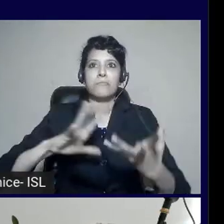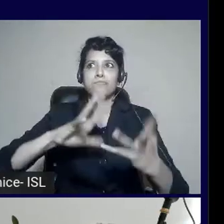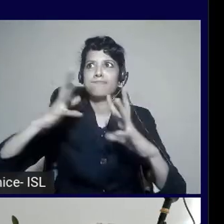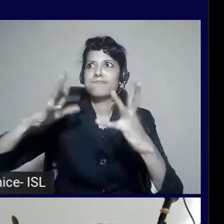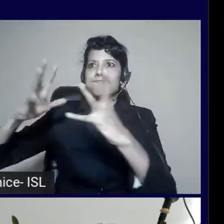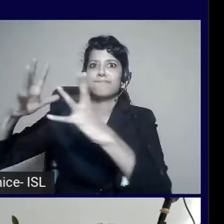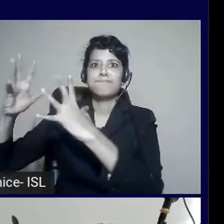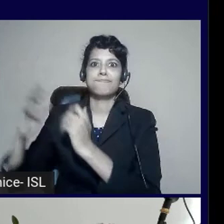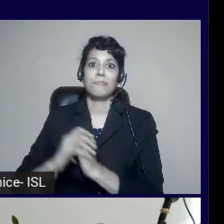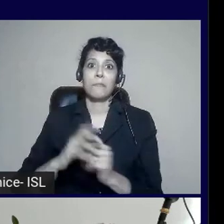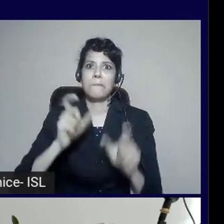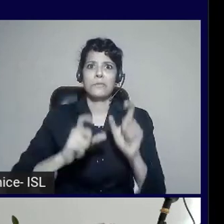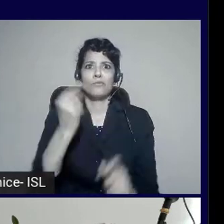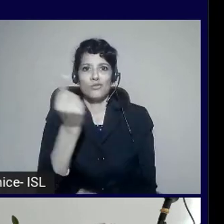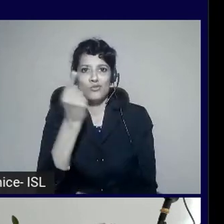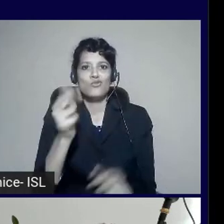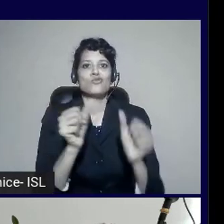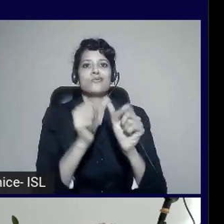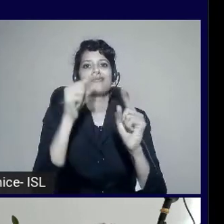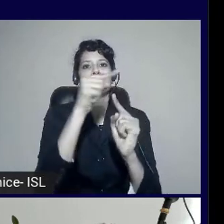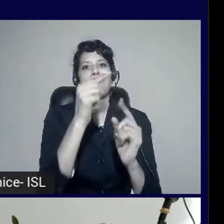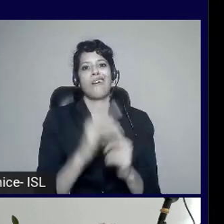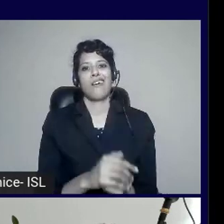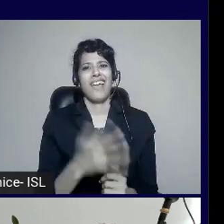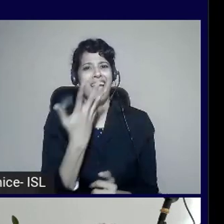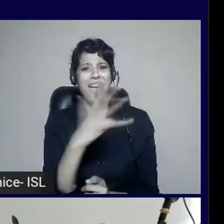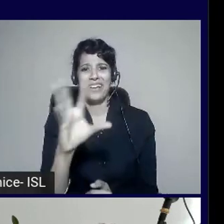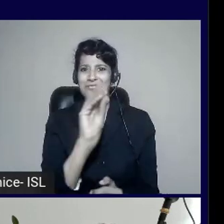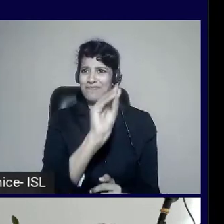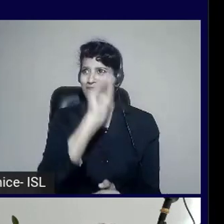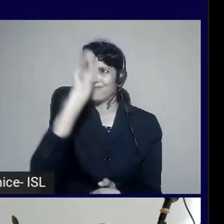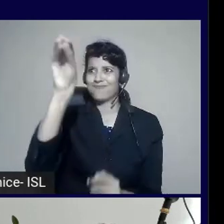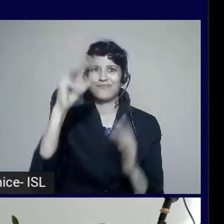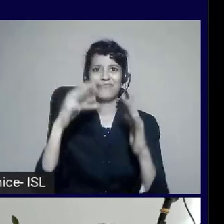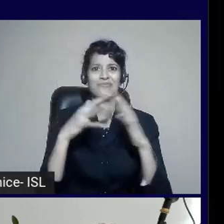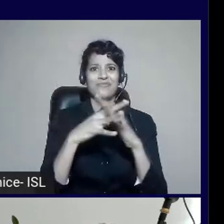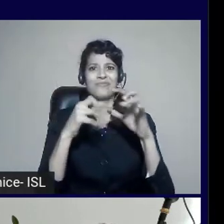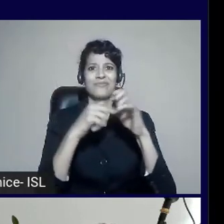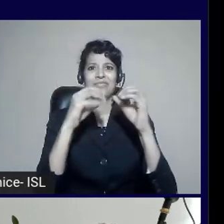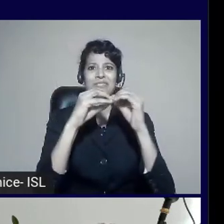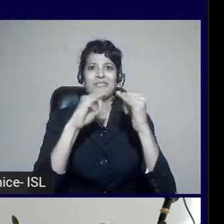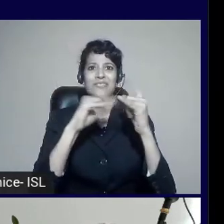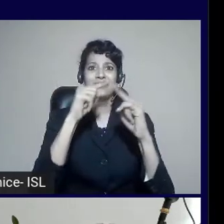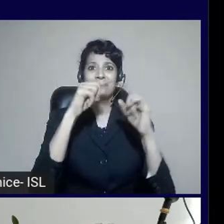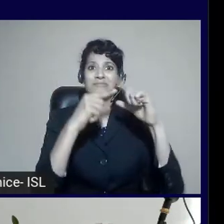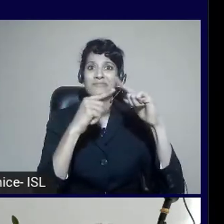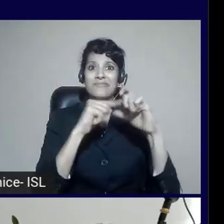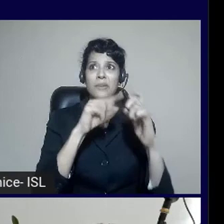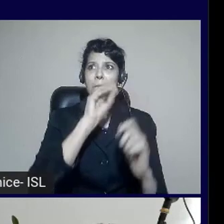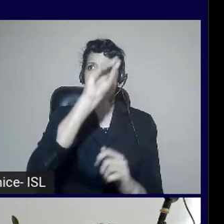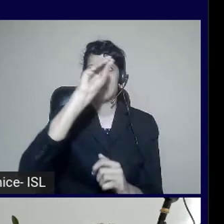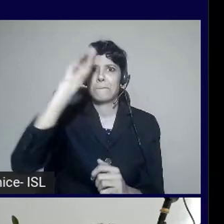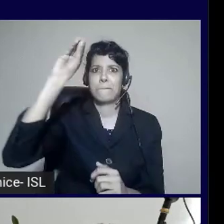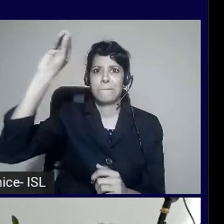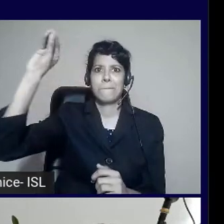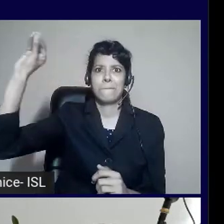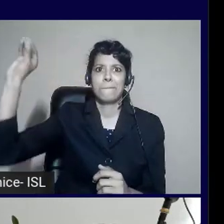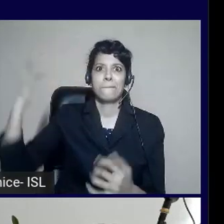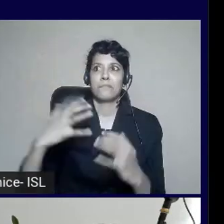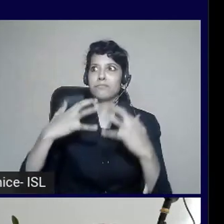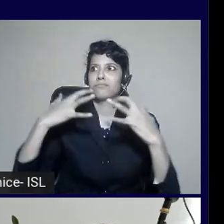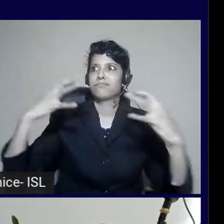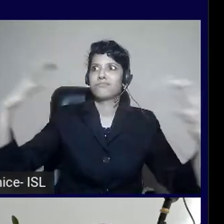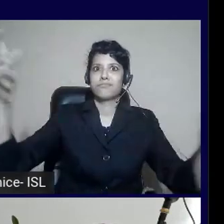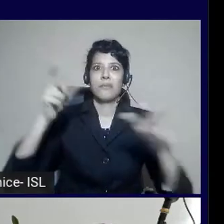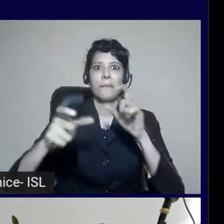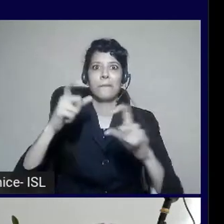I can take that button now and pop it onto any of the websites, and I can reach audiences that I never had before and increase my revenue. So I've got a